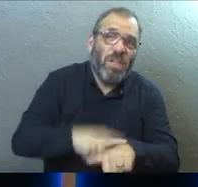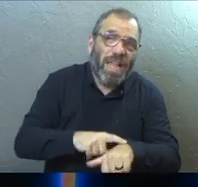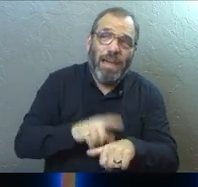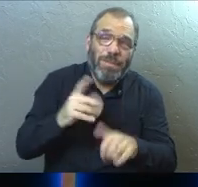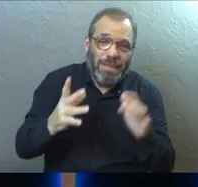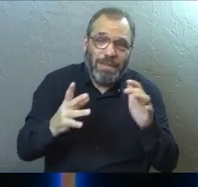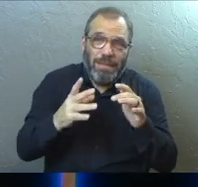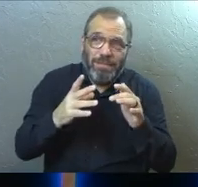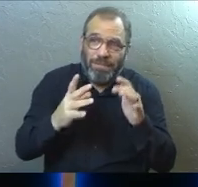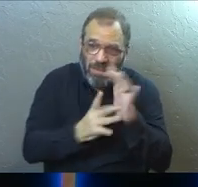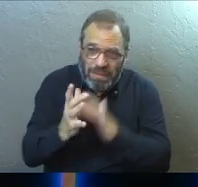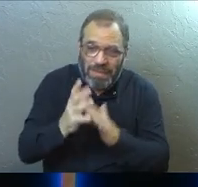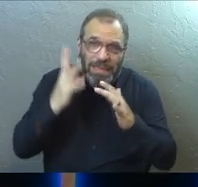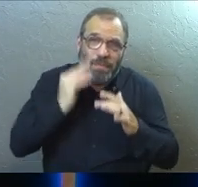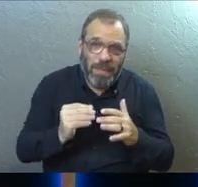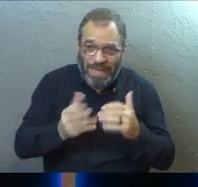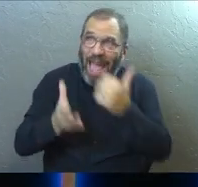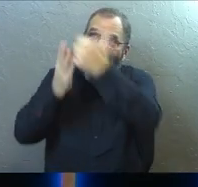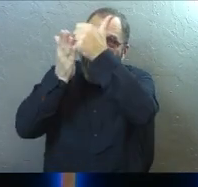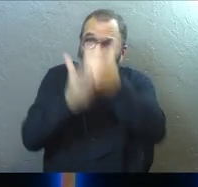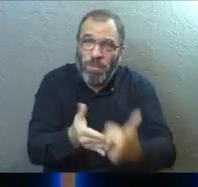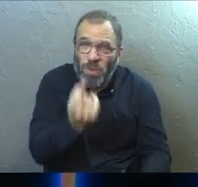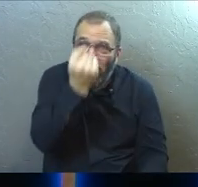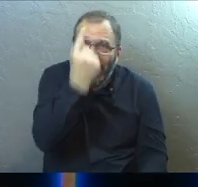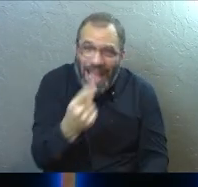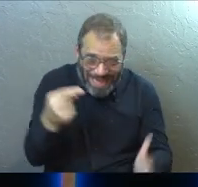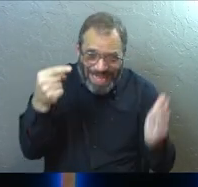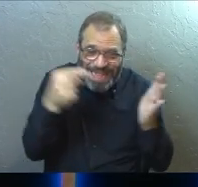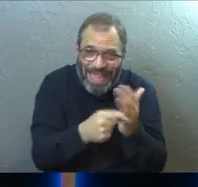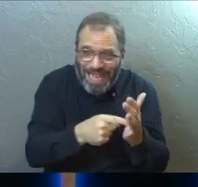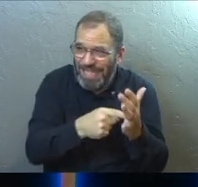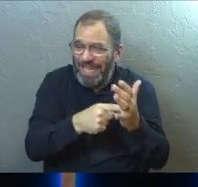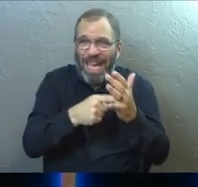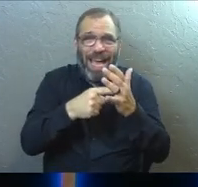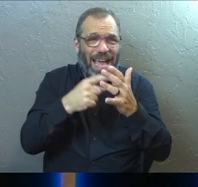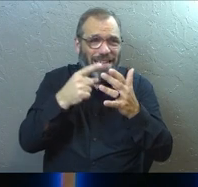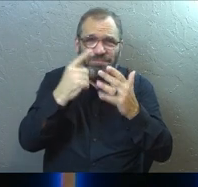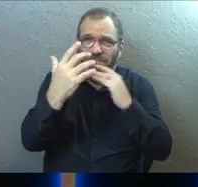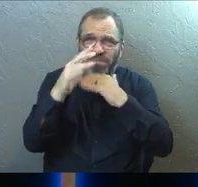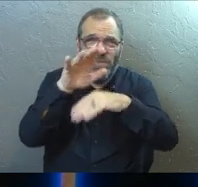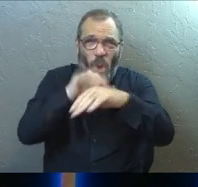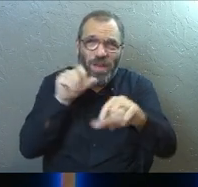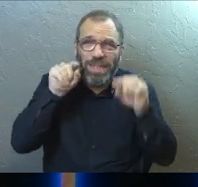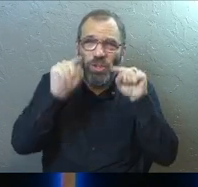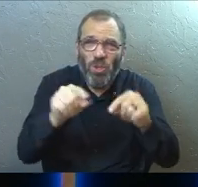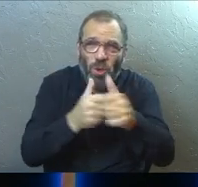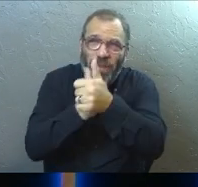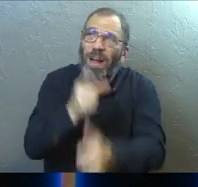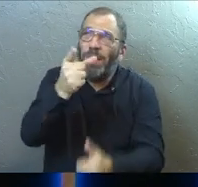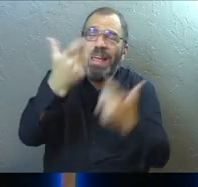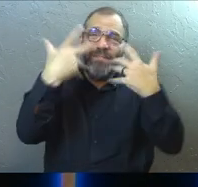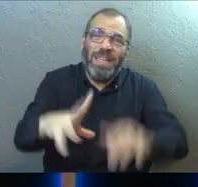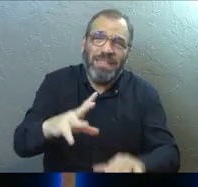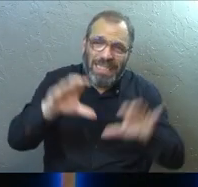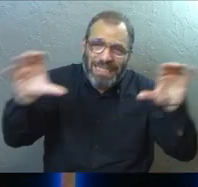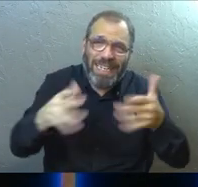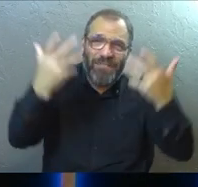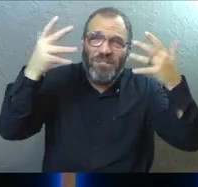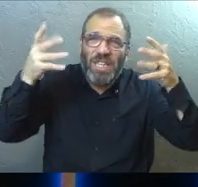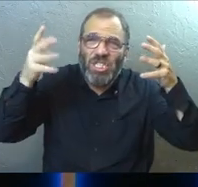Jesus that's trying to help you understand this and calling you to follow him, he did it.